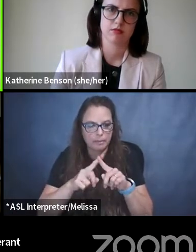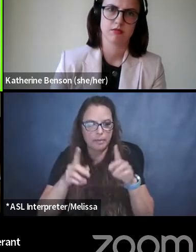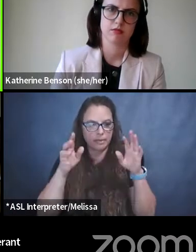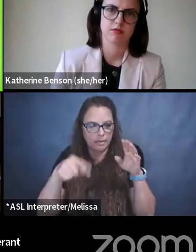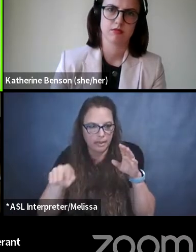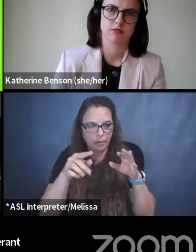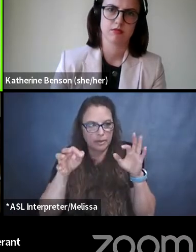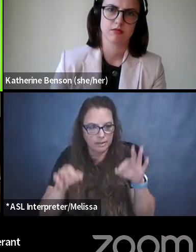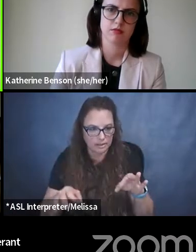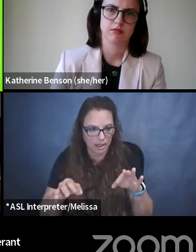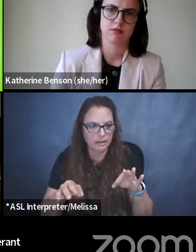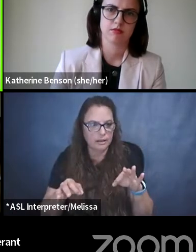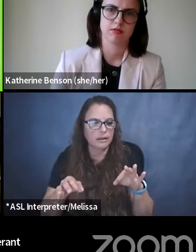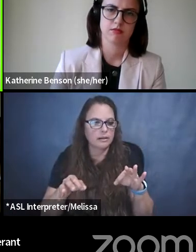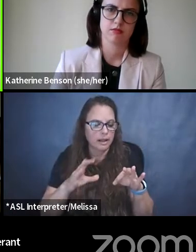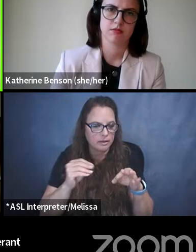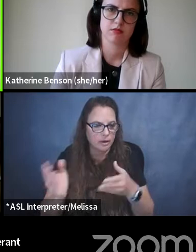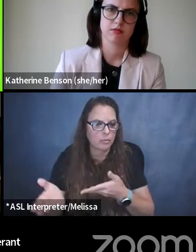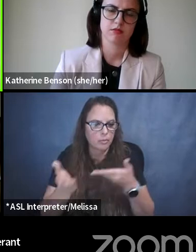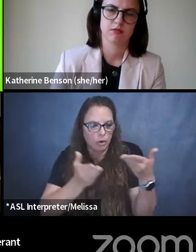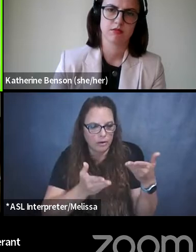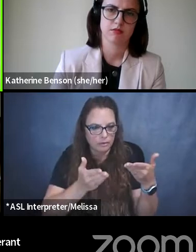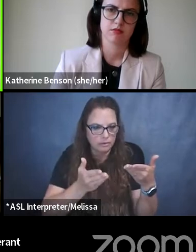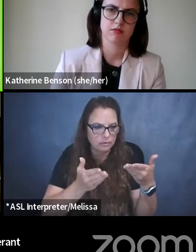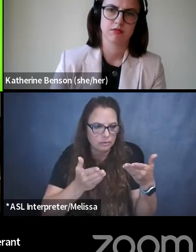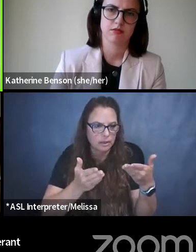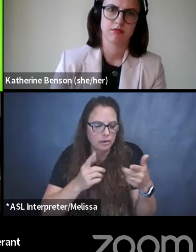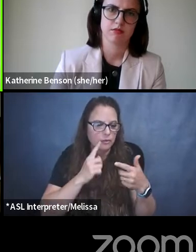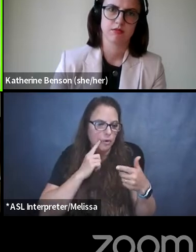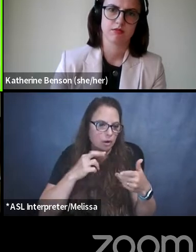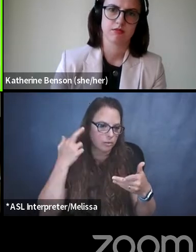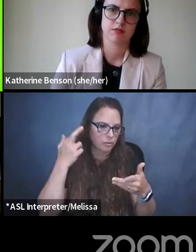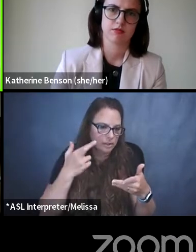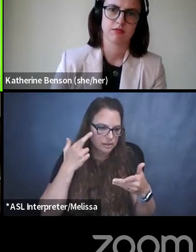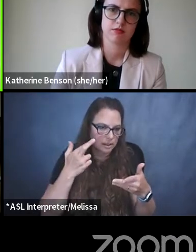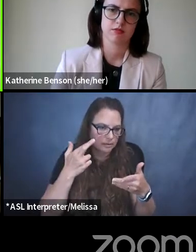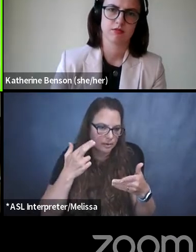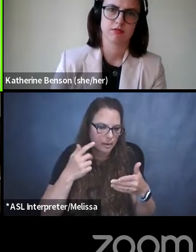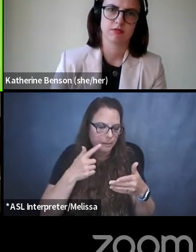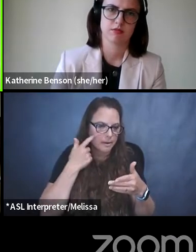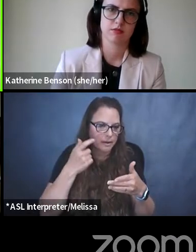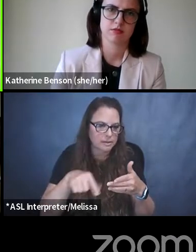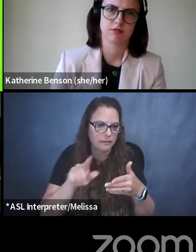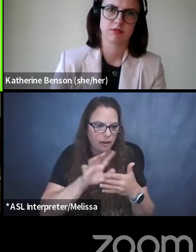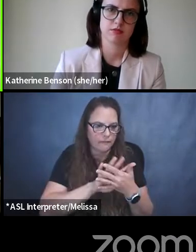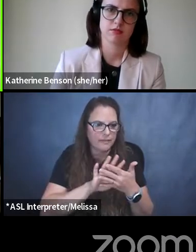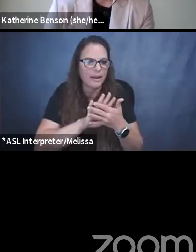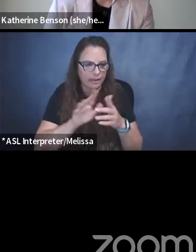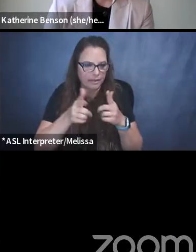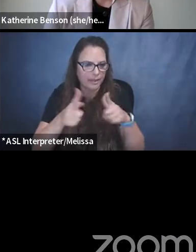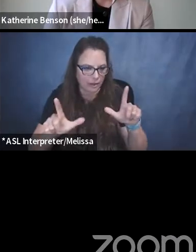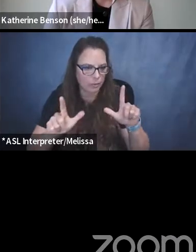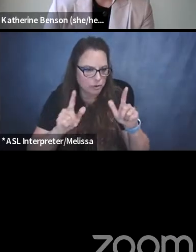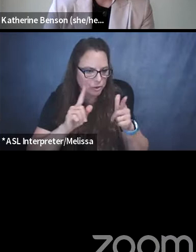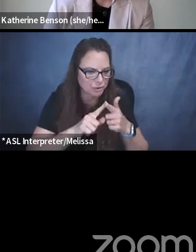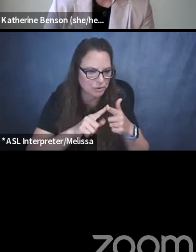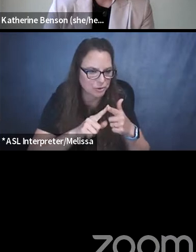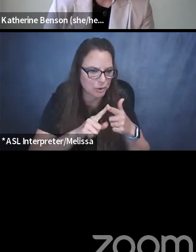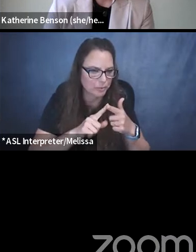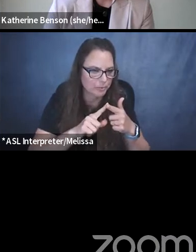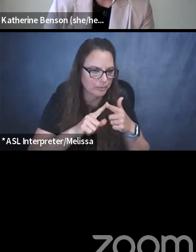uh, and they were brought forward, uh, for a reason, uh, because of their vague language to, uh,